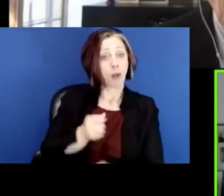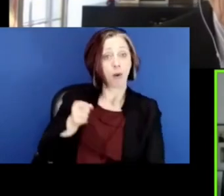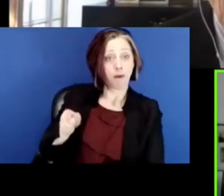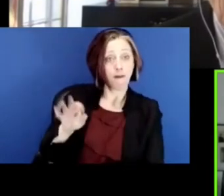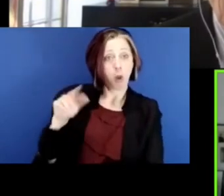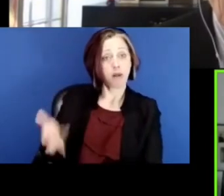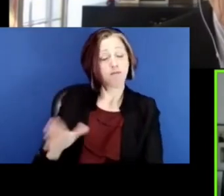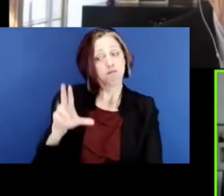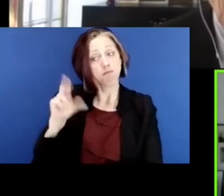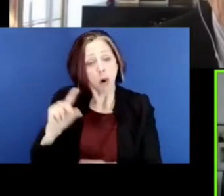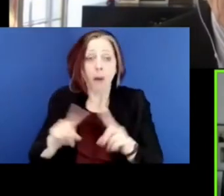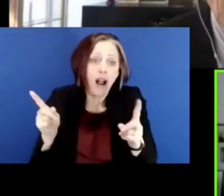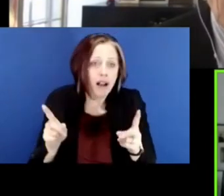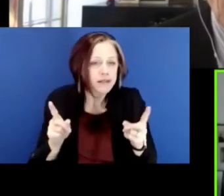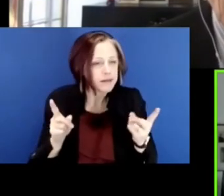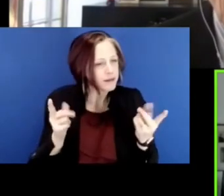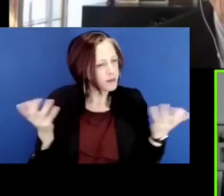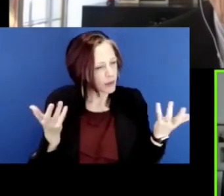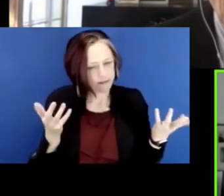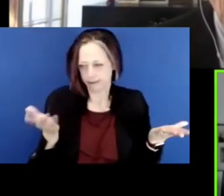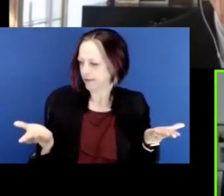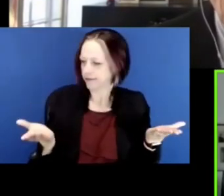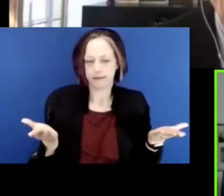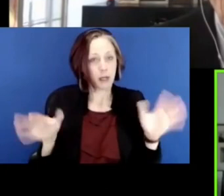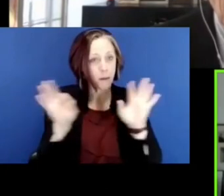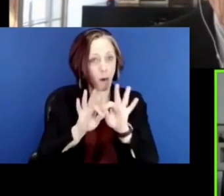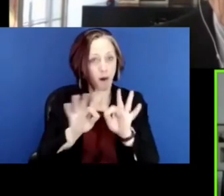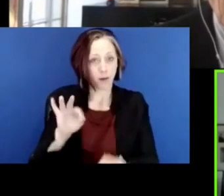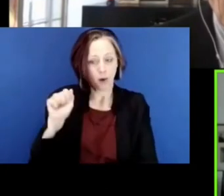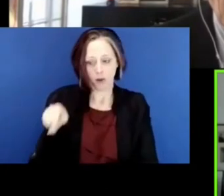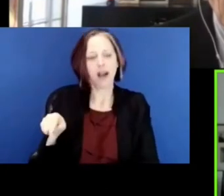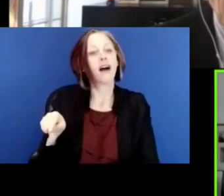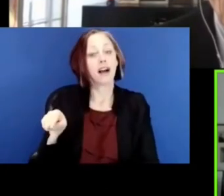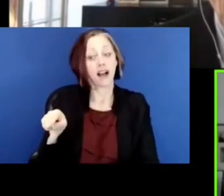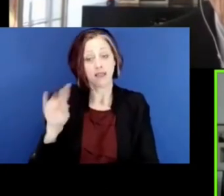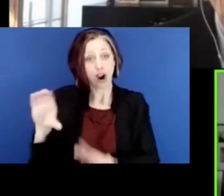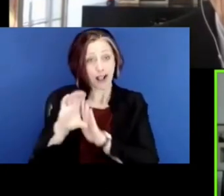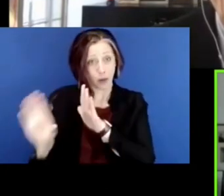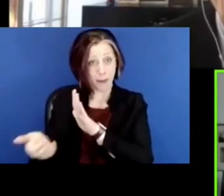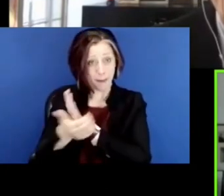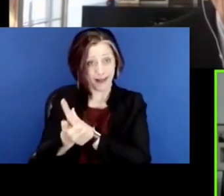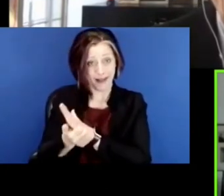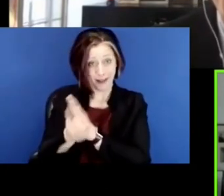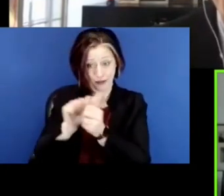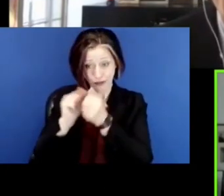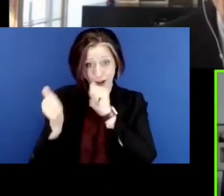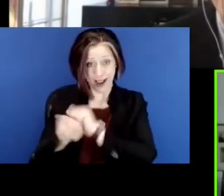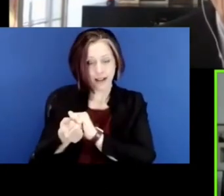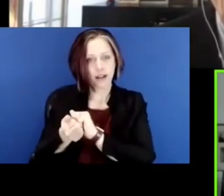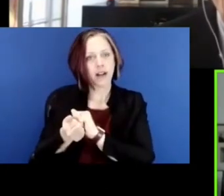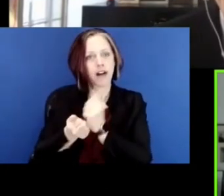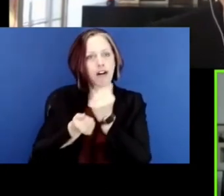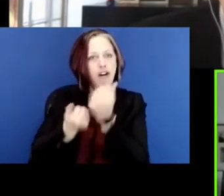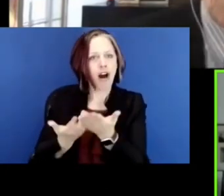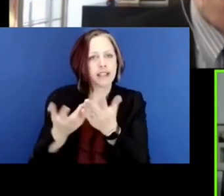but what is important and what Florida did, was by amending their constitution, it created that